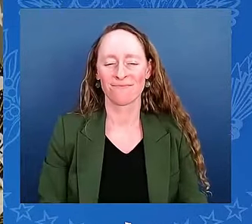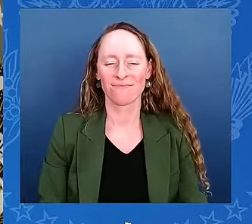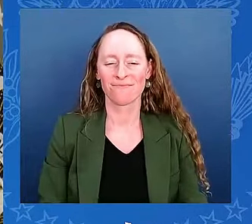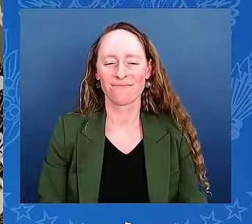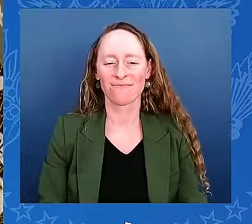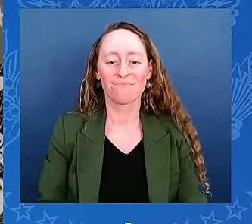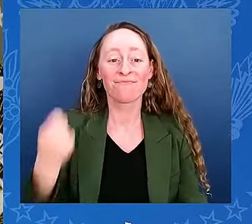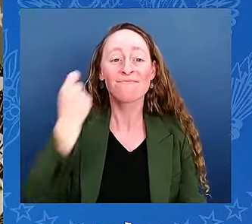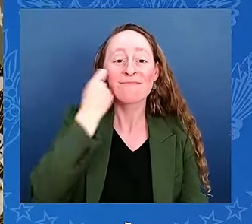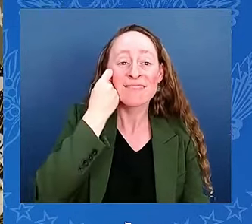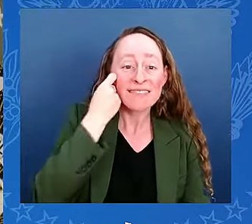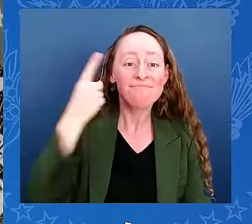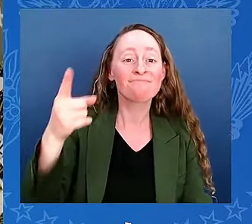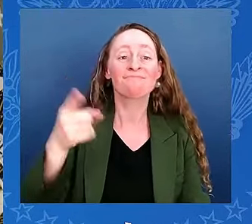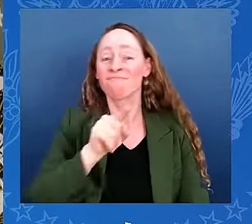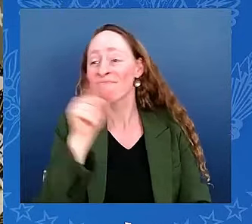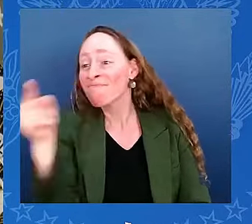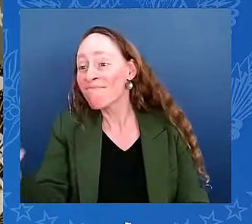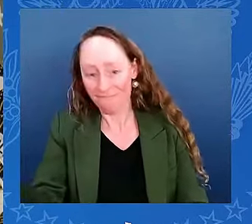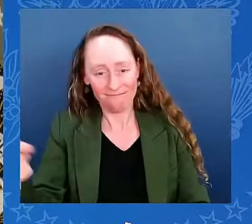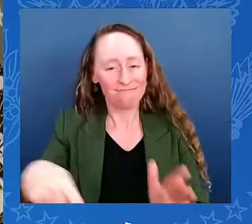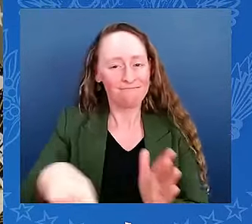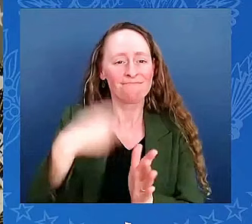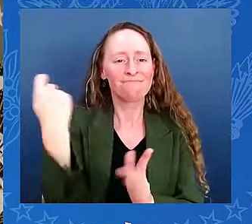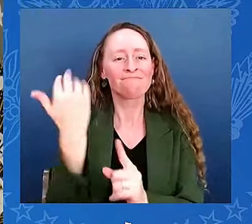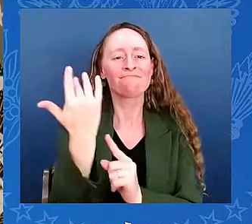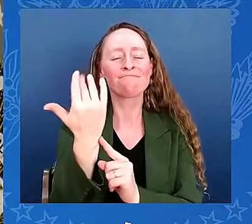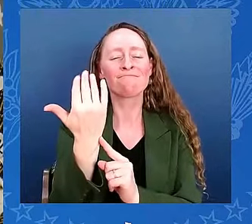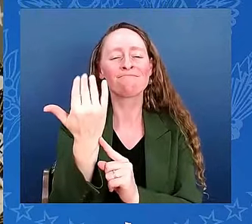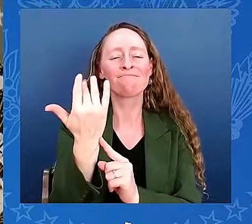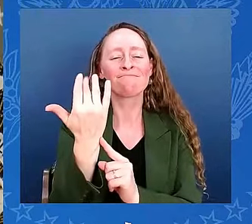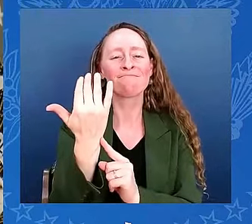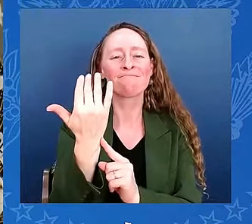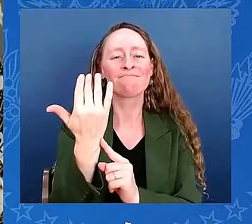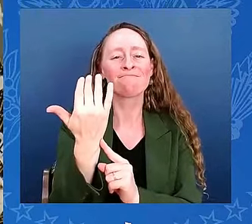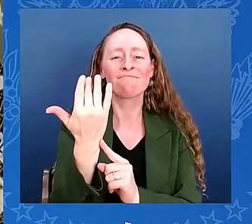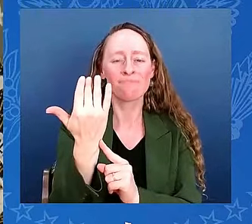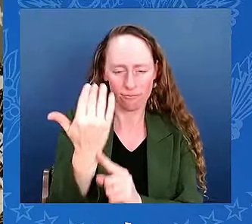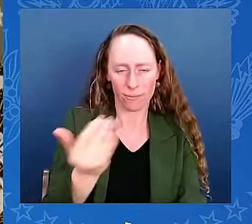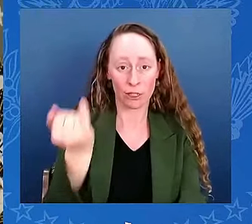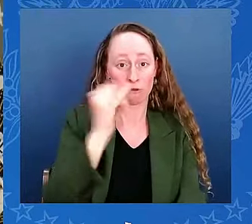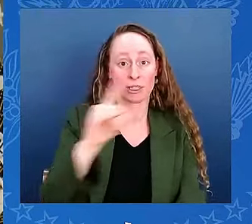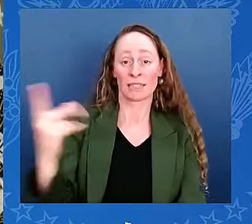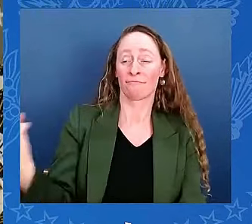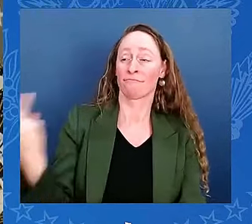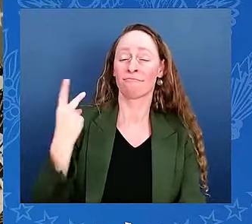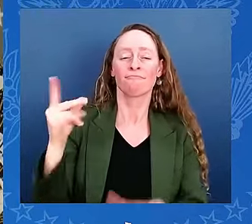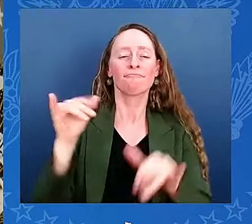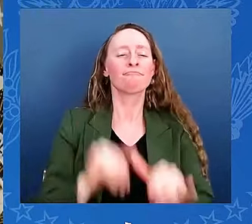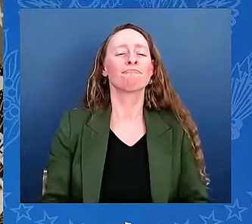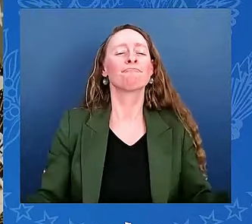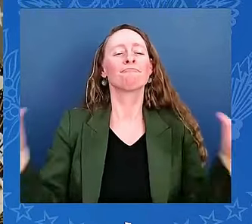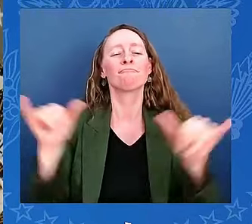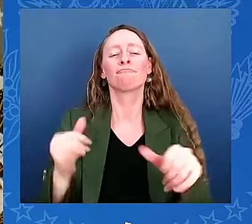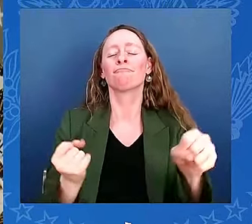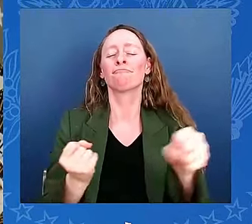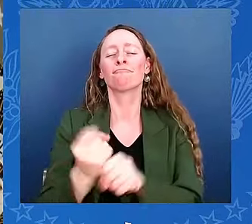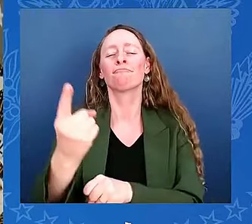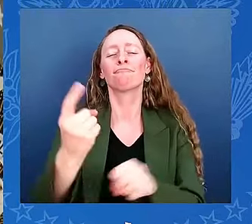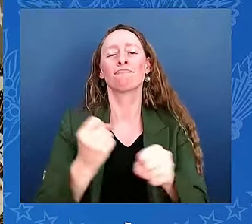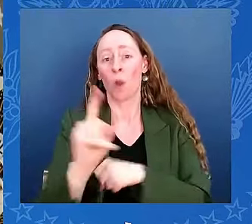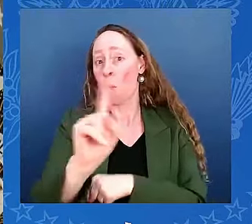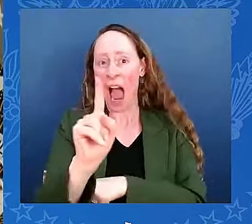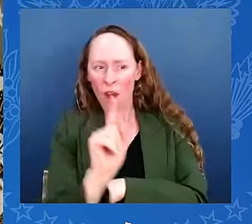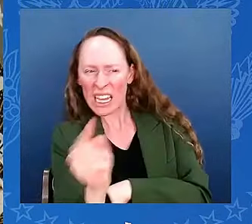as Jill and I have done each year in office. You'll see it shortly in the Blue Room. It was a chance to wish my staff